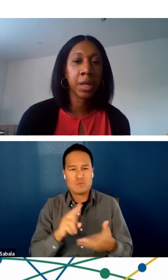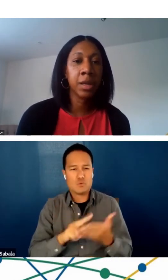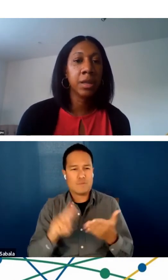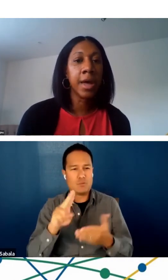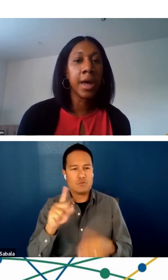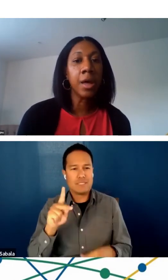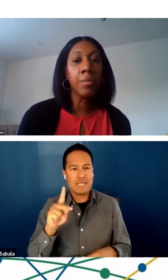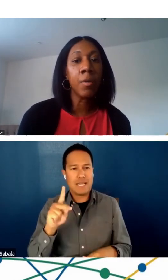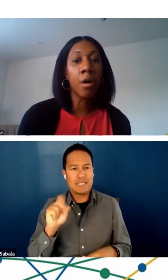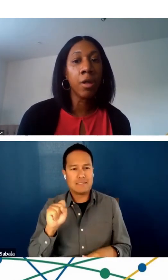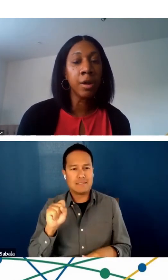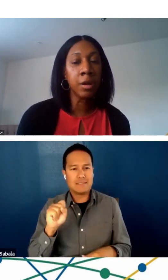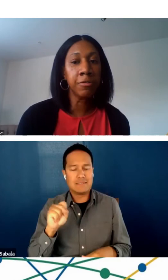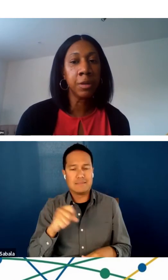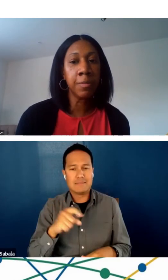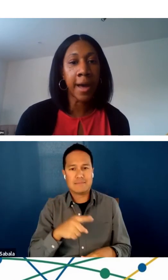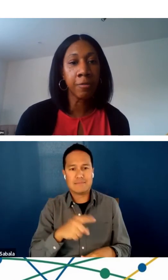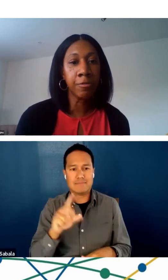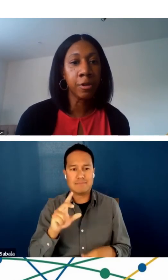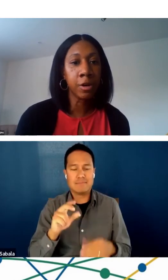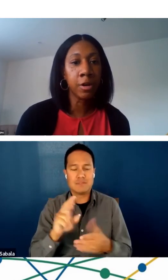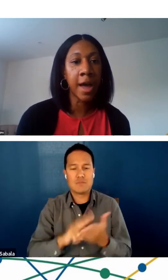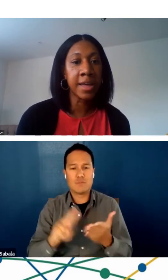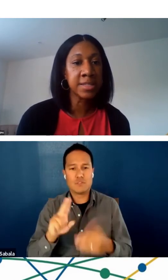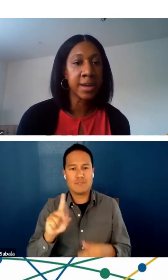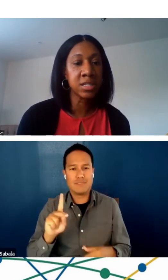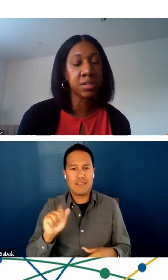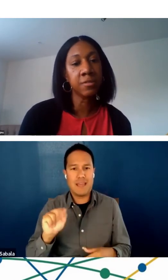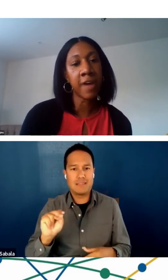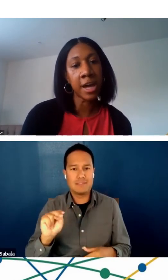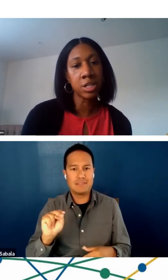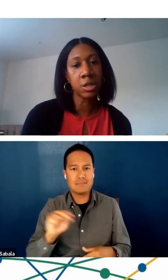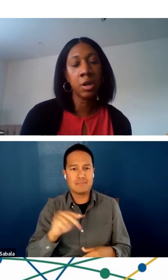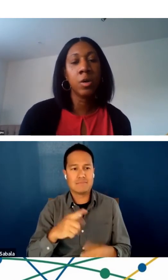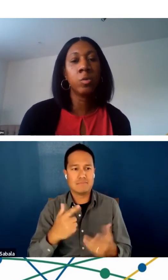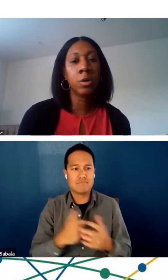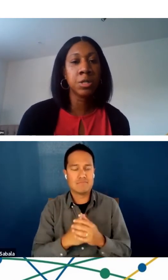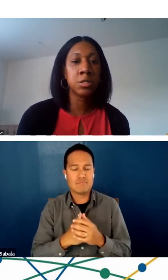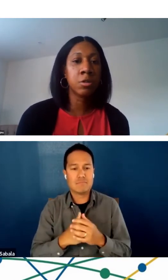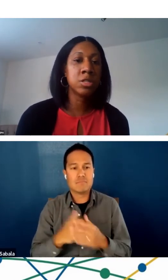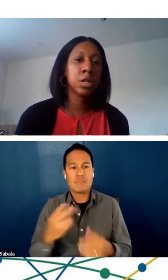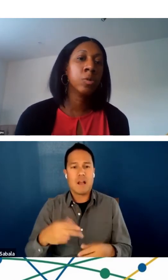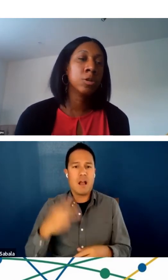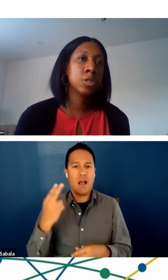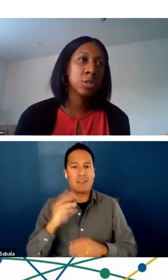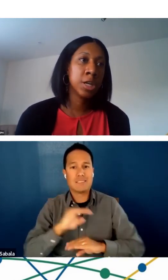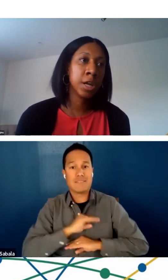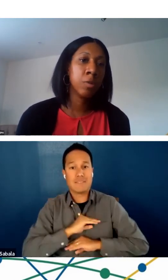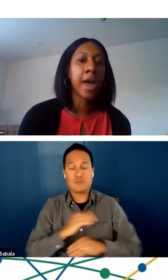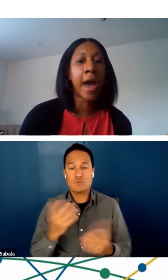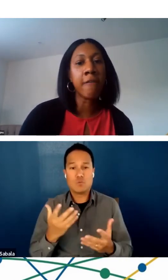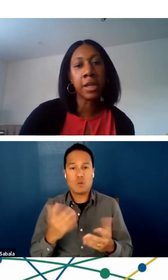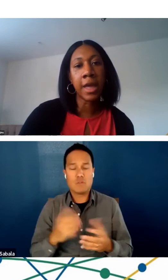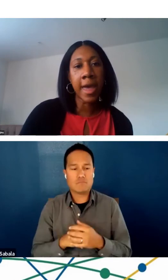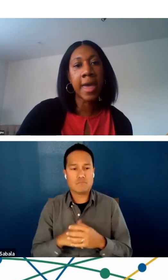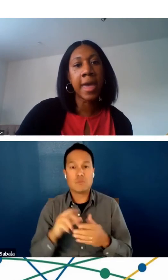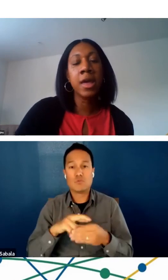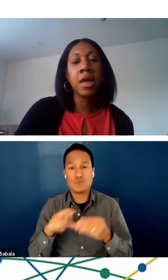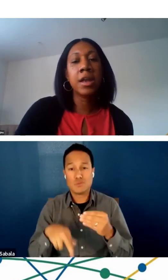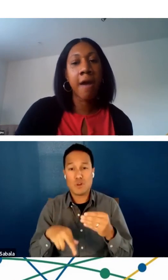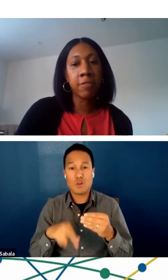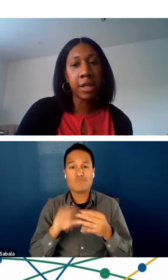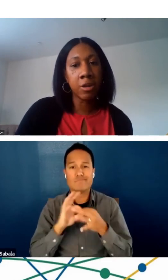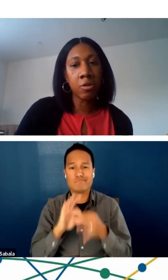system that a lot of their feedback for highest satisfaction were results that were associated with having